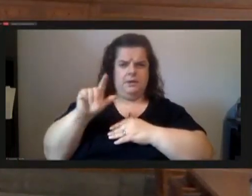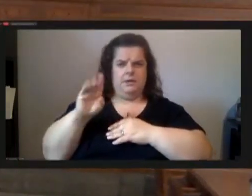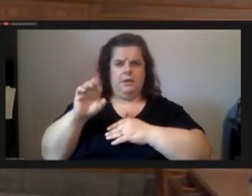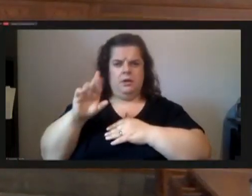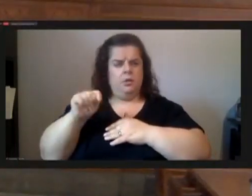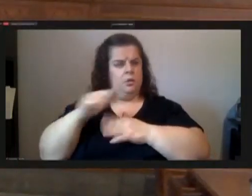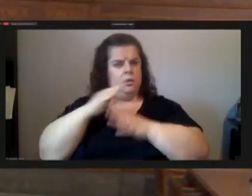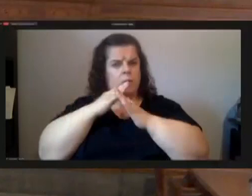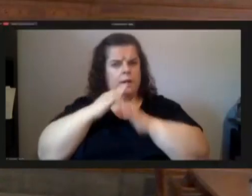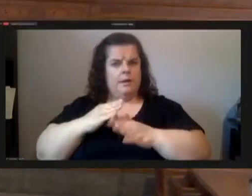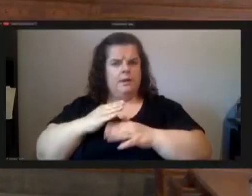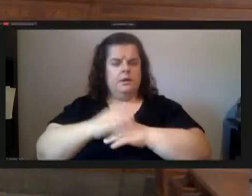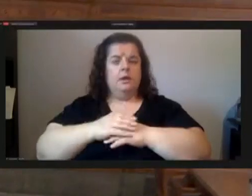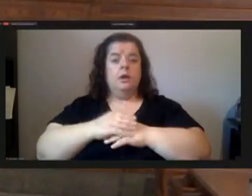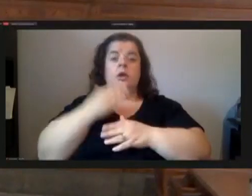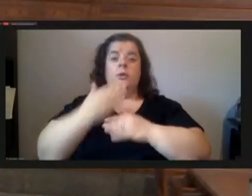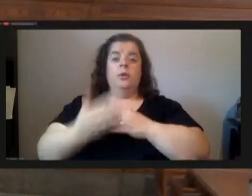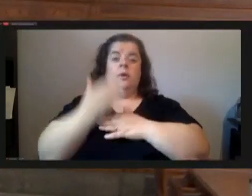good morning